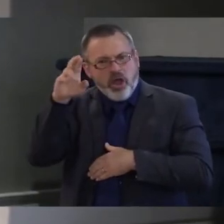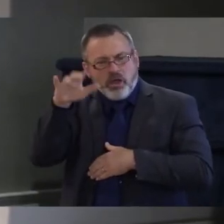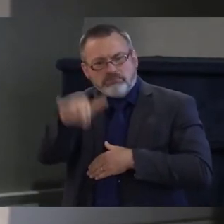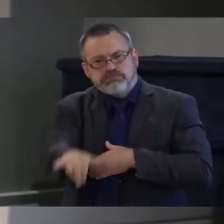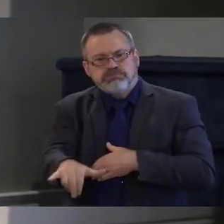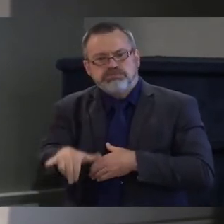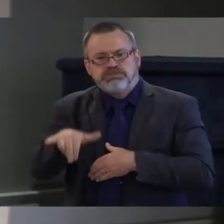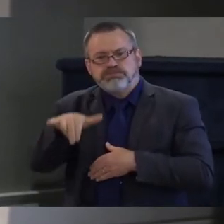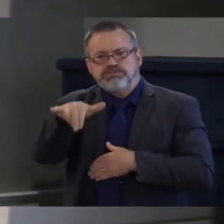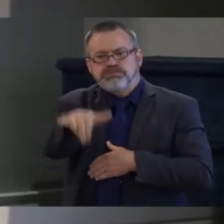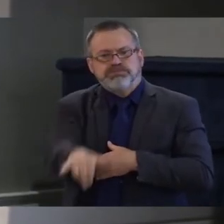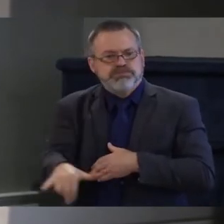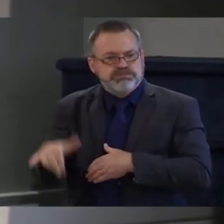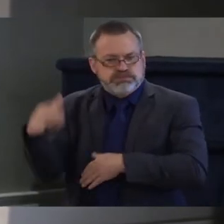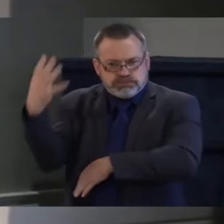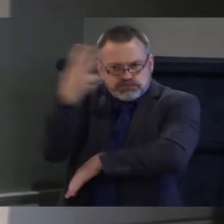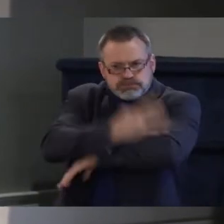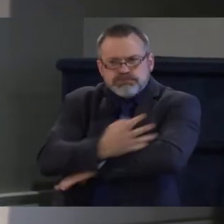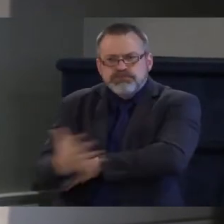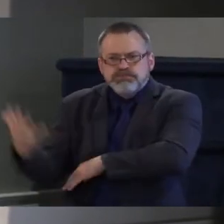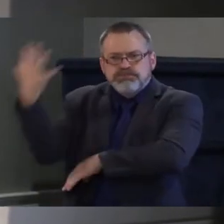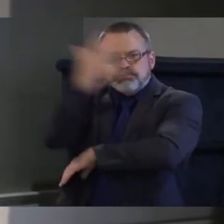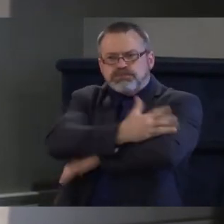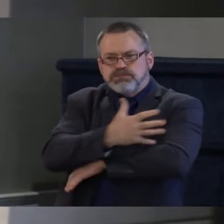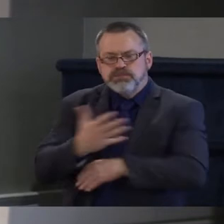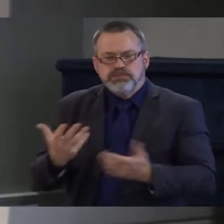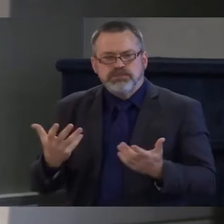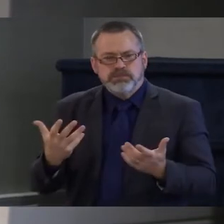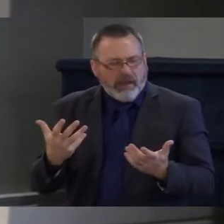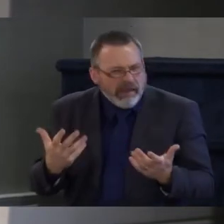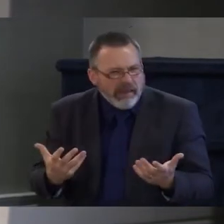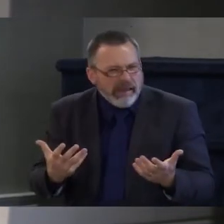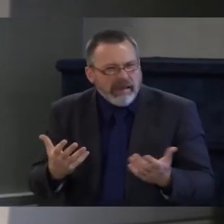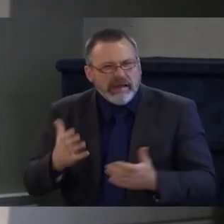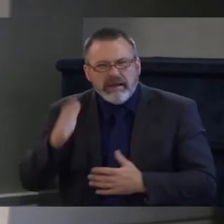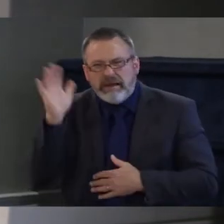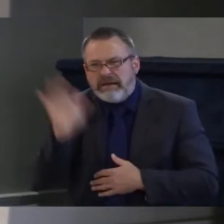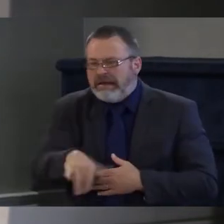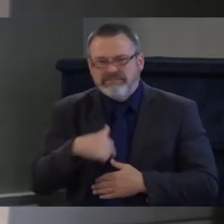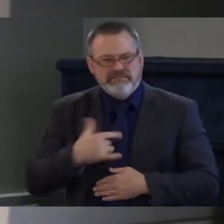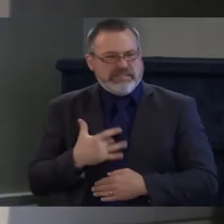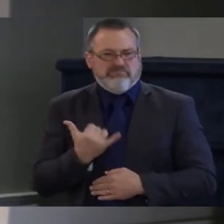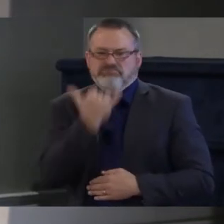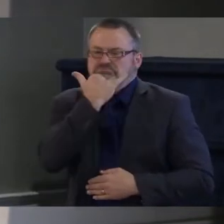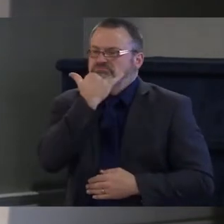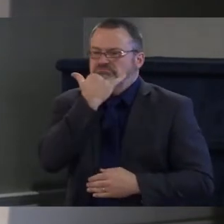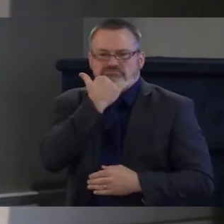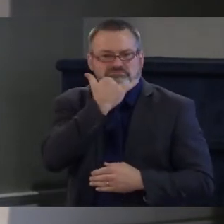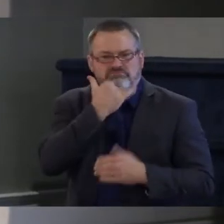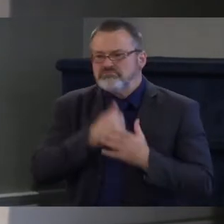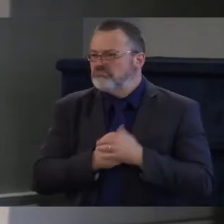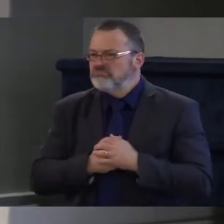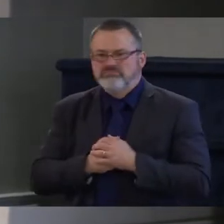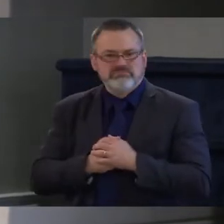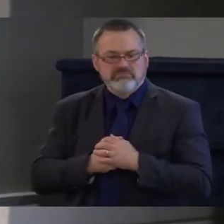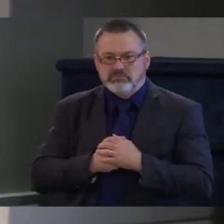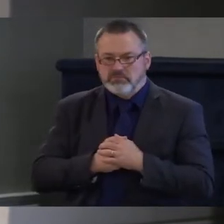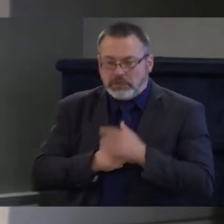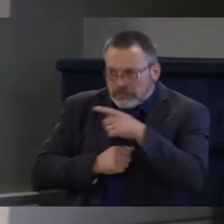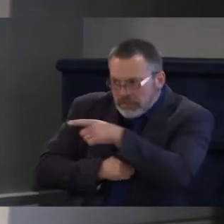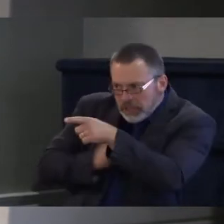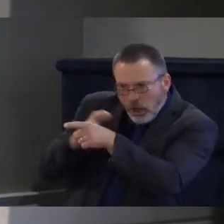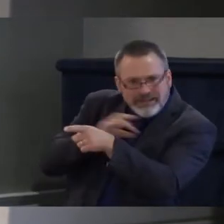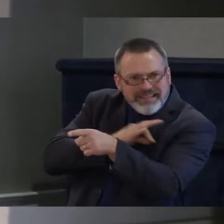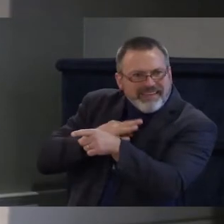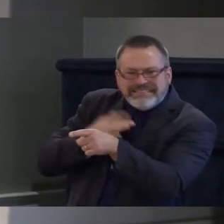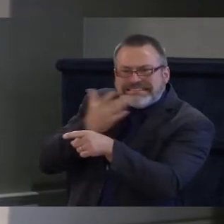The ER is not a place for anyone in mental health crisis, but our staffing levels and system is so strained, and that's where we're at. So